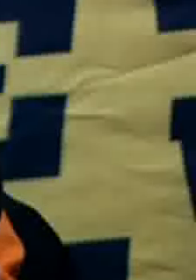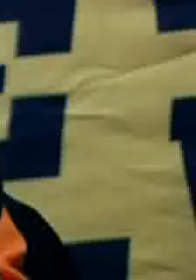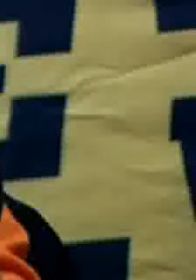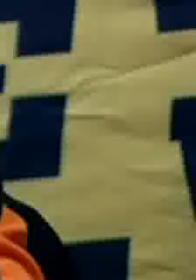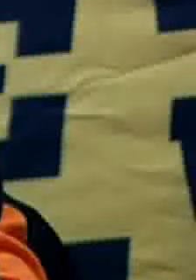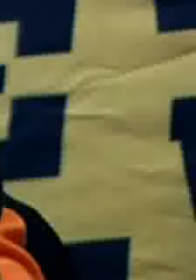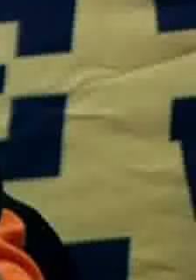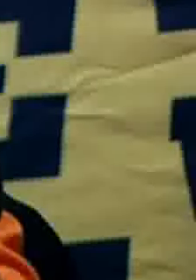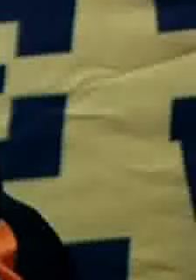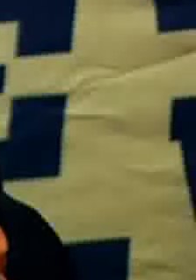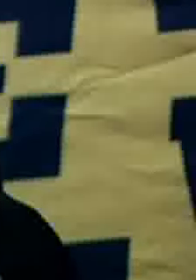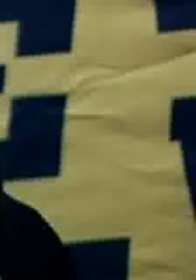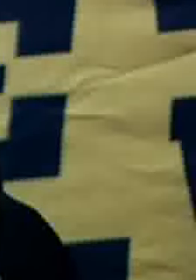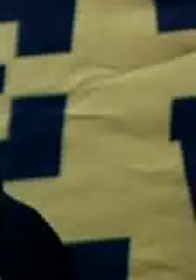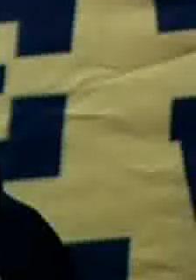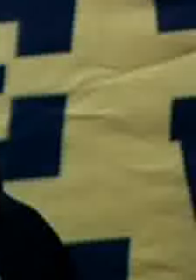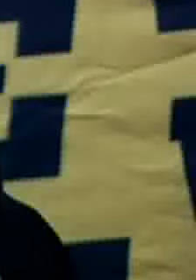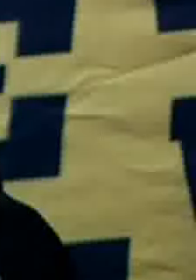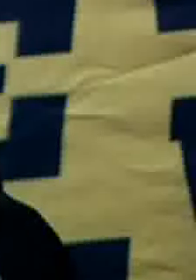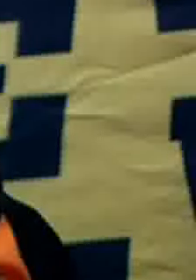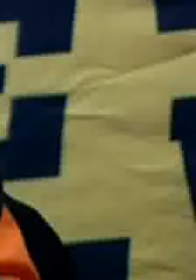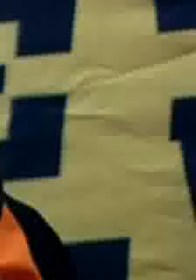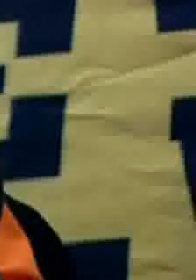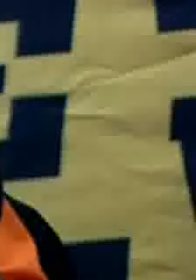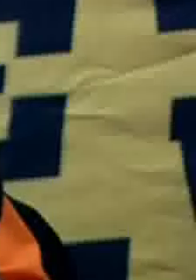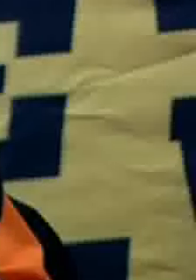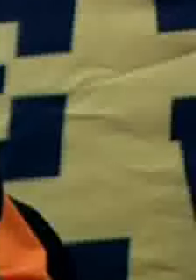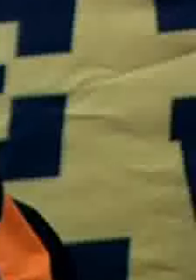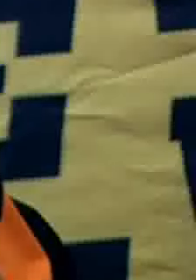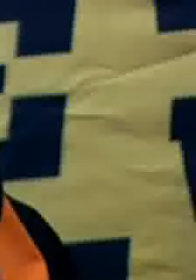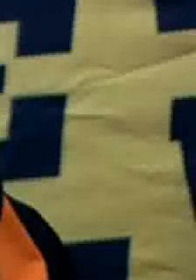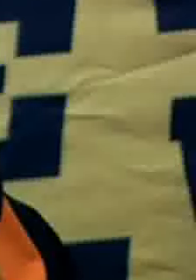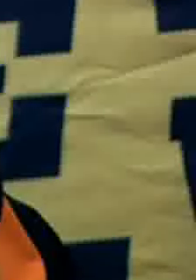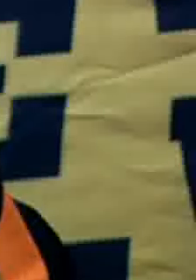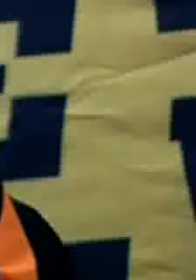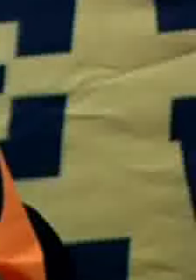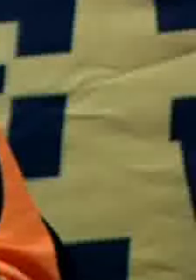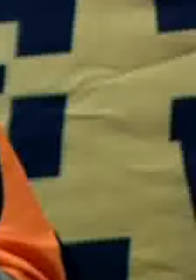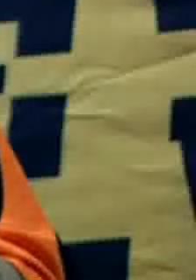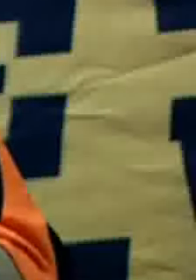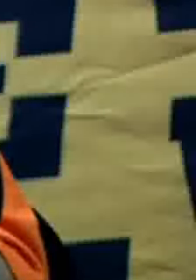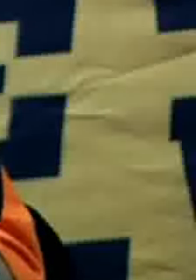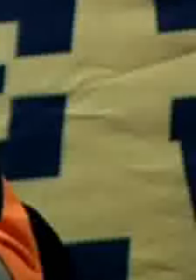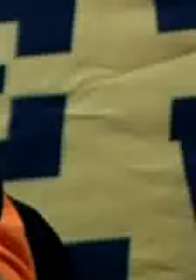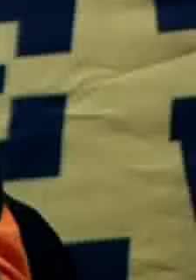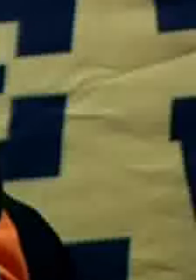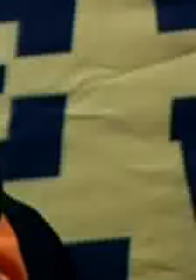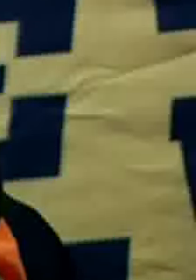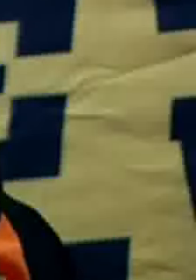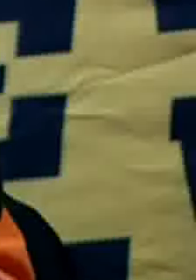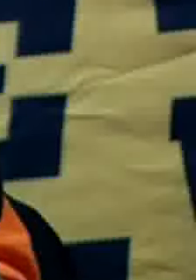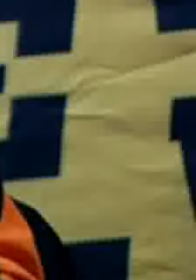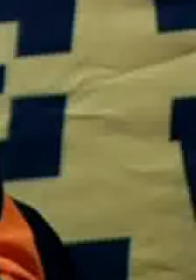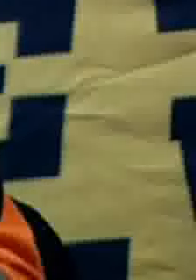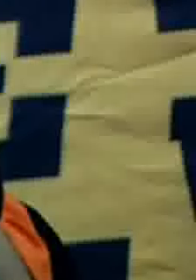many many parties in our country just in conclusion i want to guess one other silly